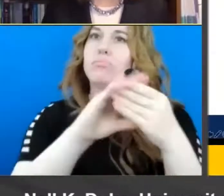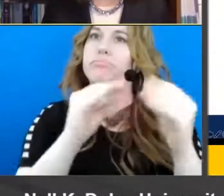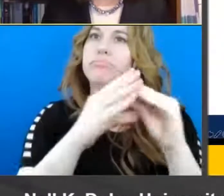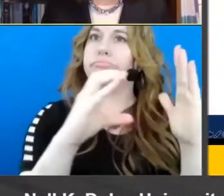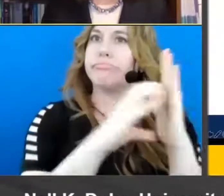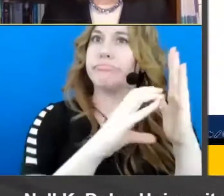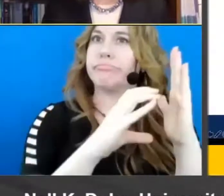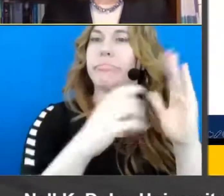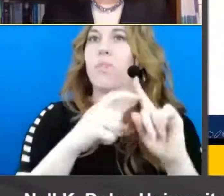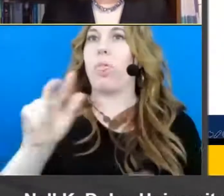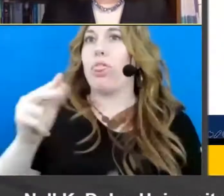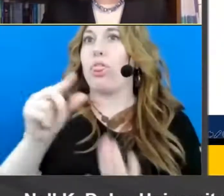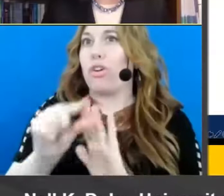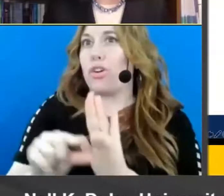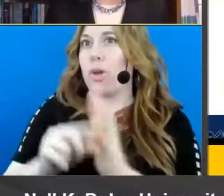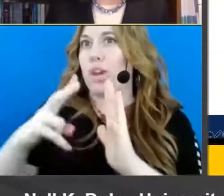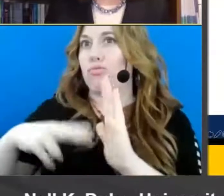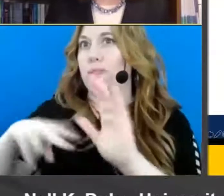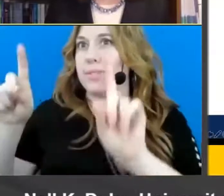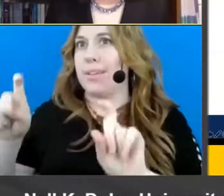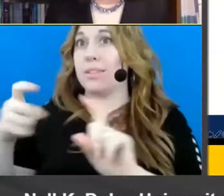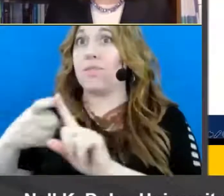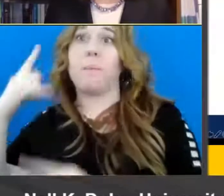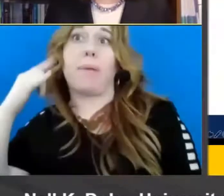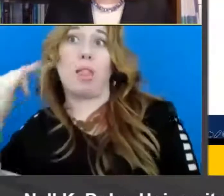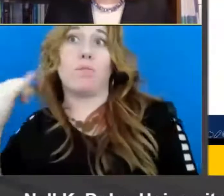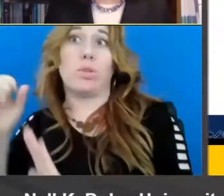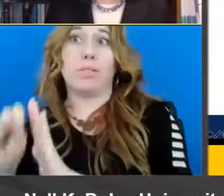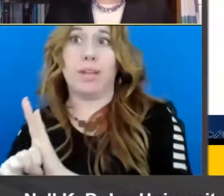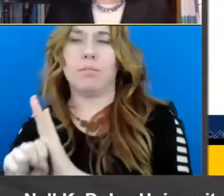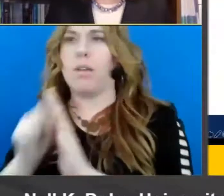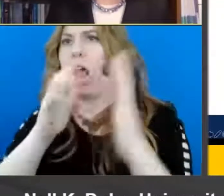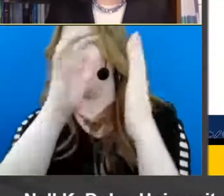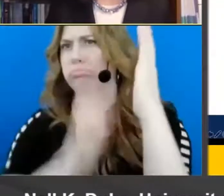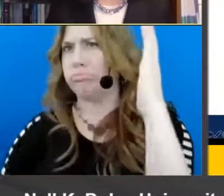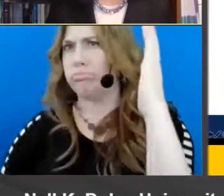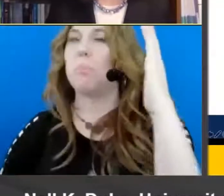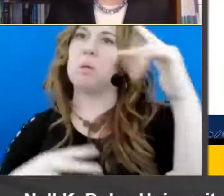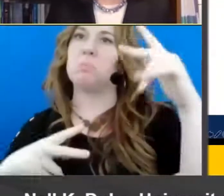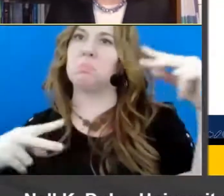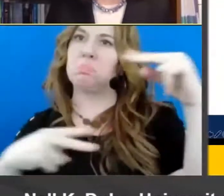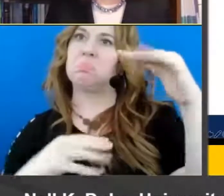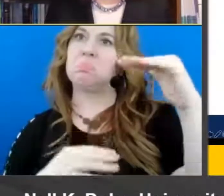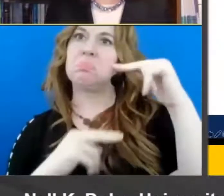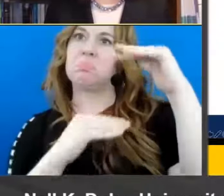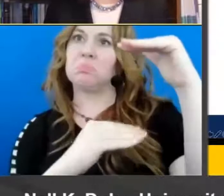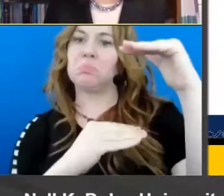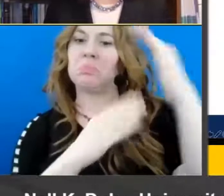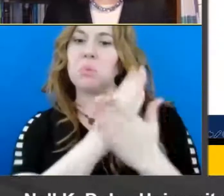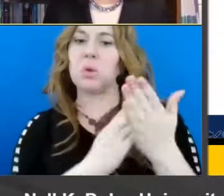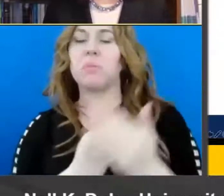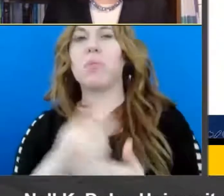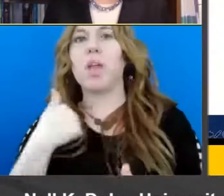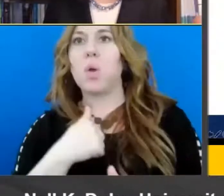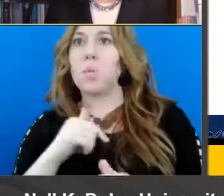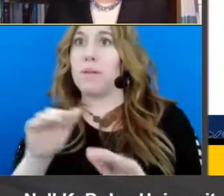grade reading test in California, not the whole passage but a pretty good chunk of it, and we ask readers